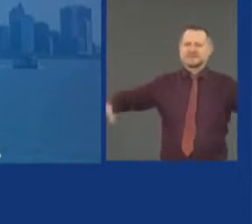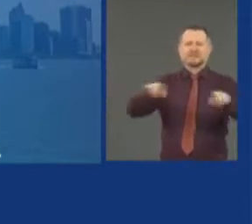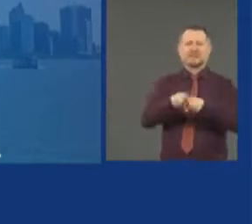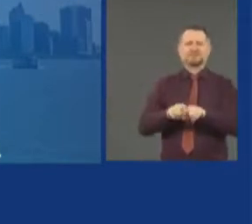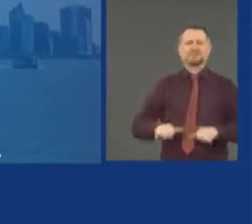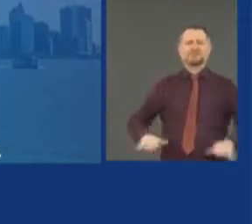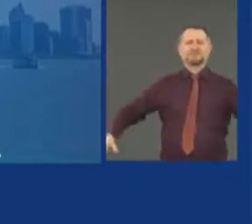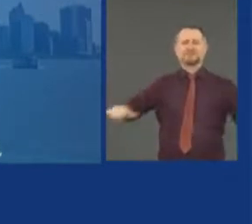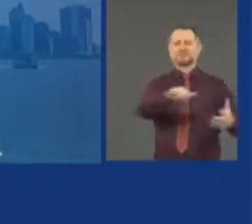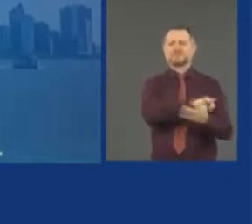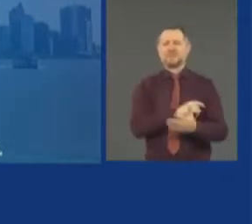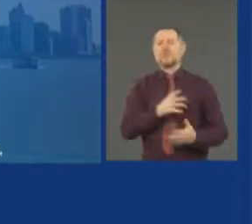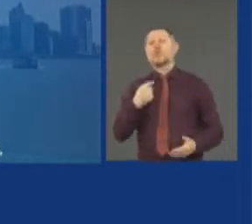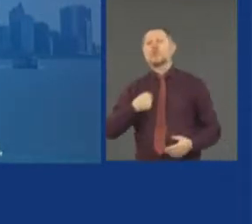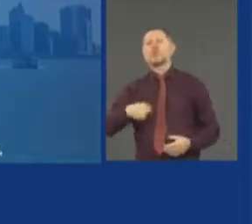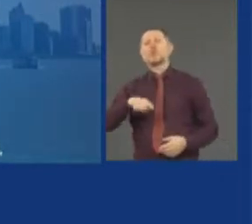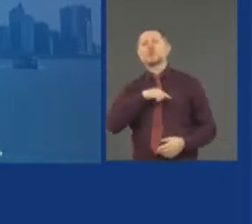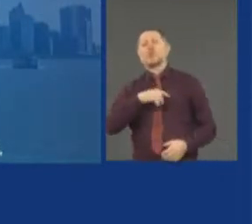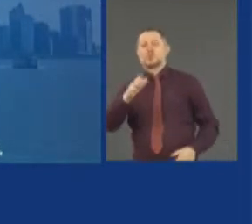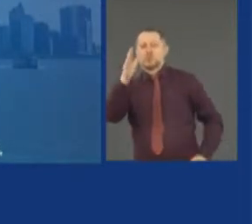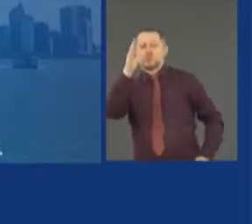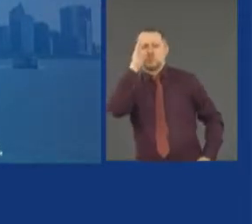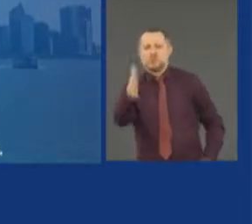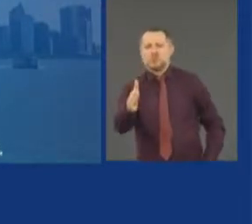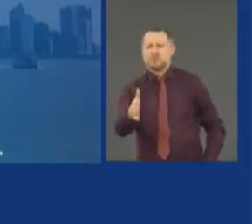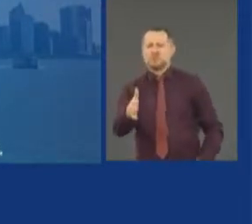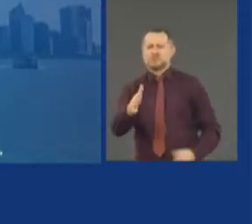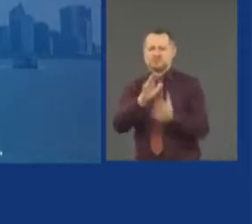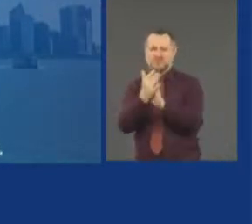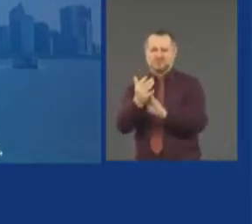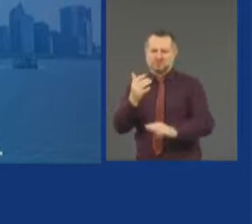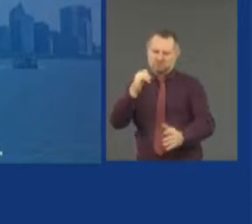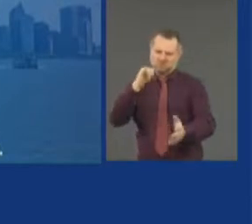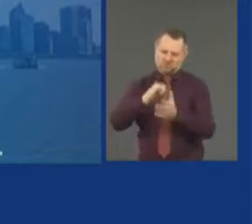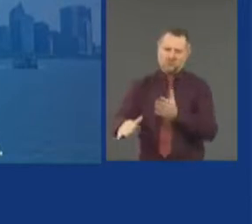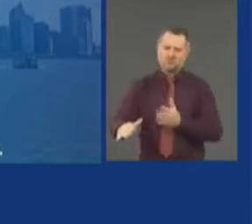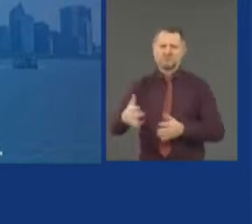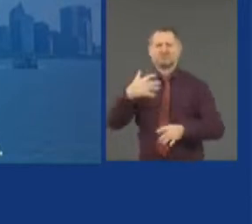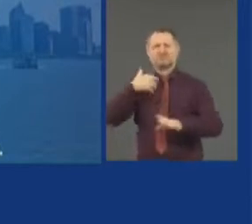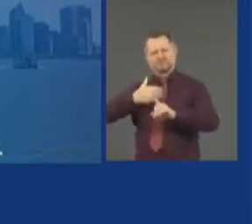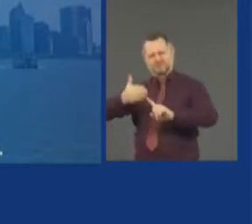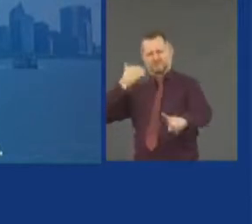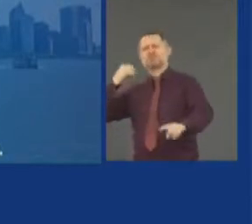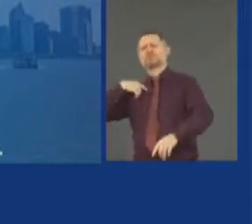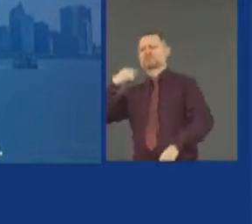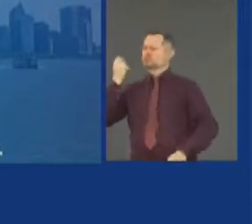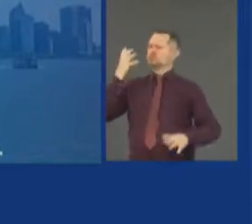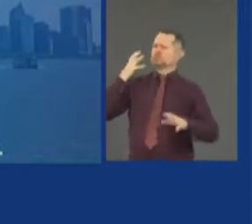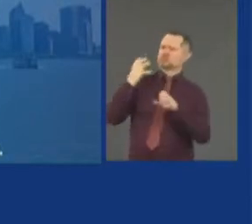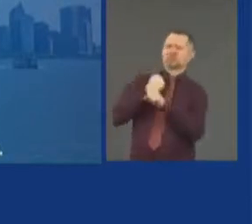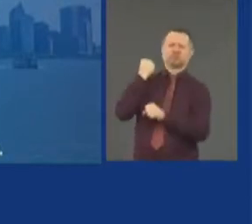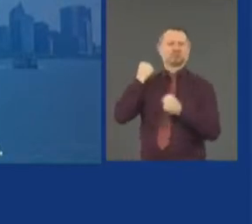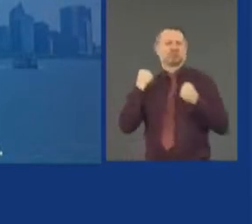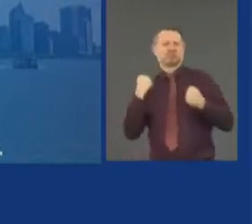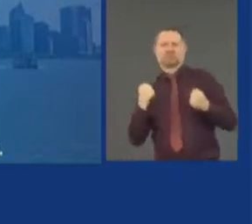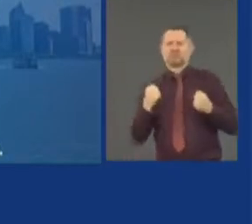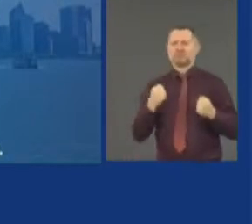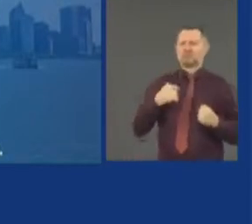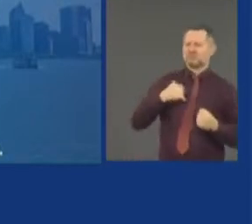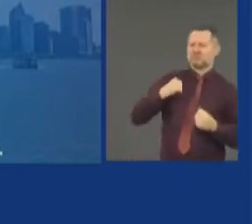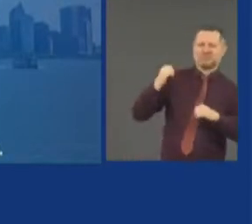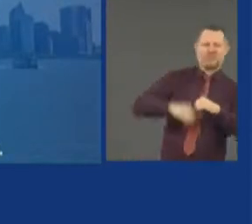We're going to do it because we've done it before and because that's what it means to be New York tough. Right? Smart.